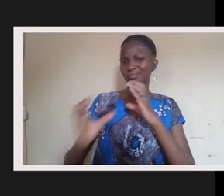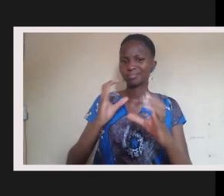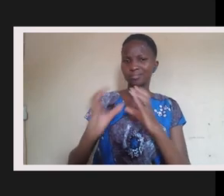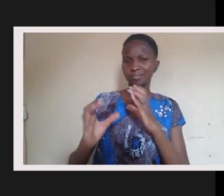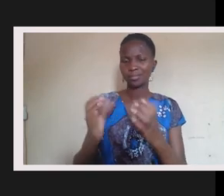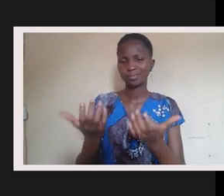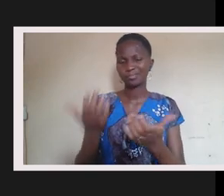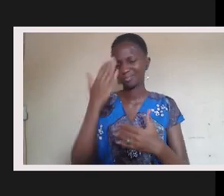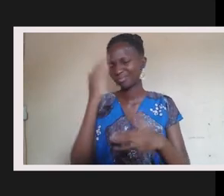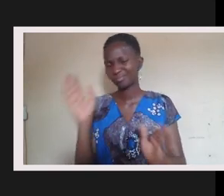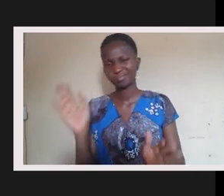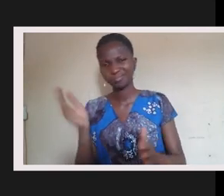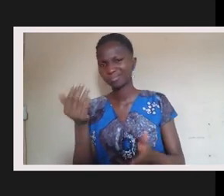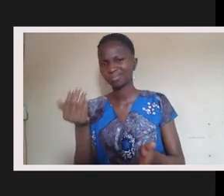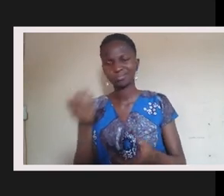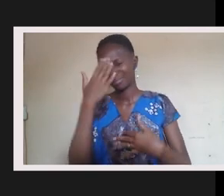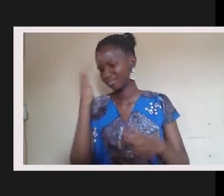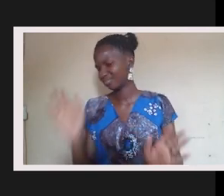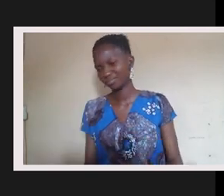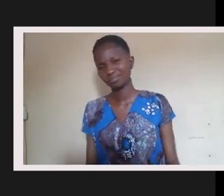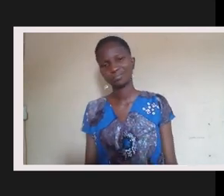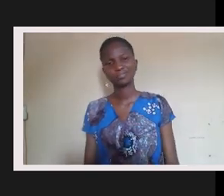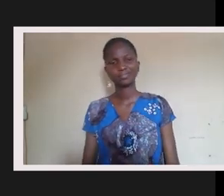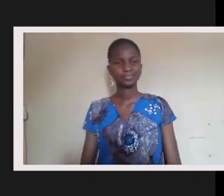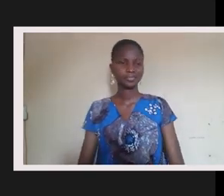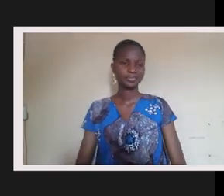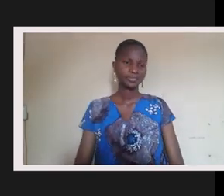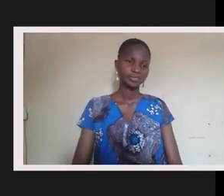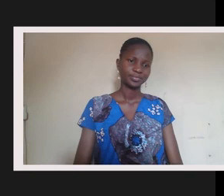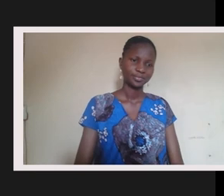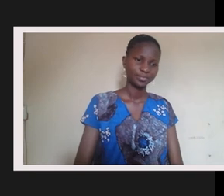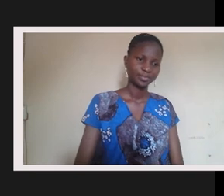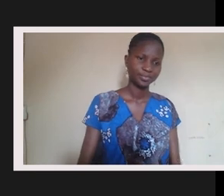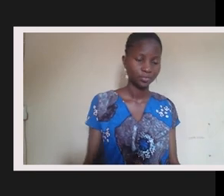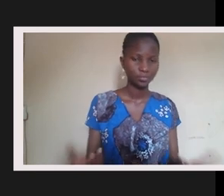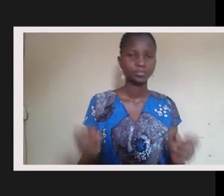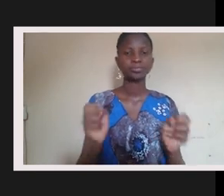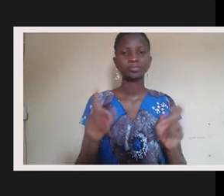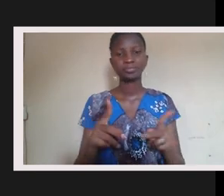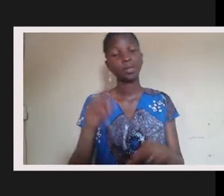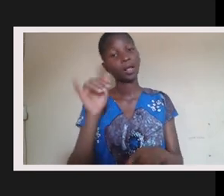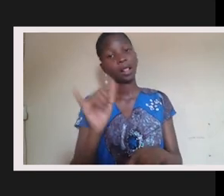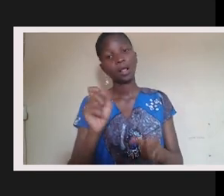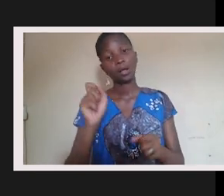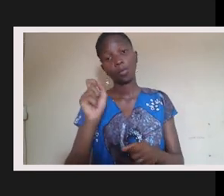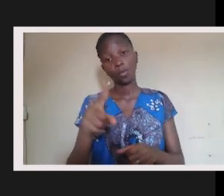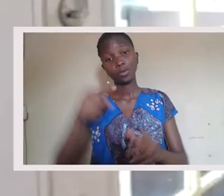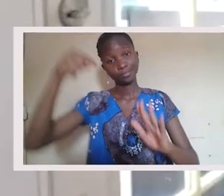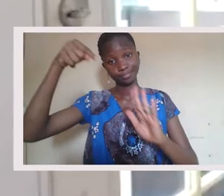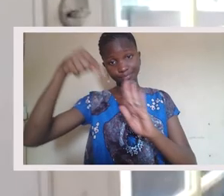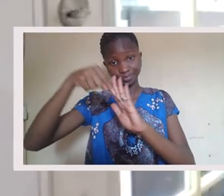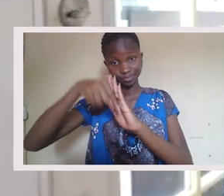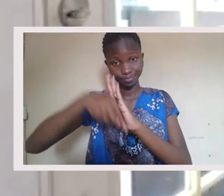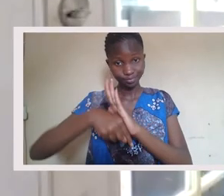You know, the interactions, the, I don't know. I don't, I don't know. That's a good,